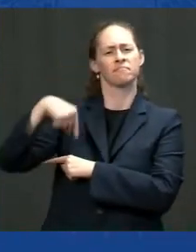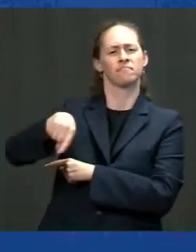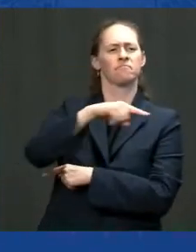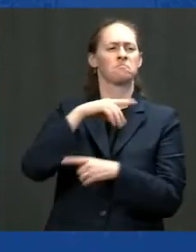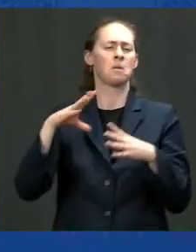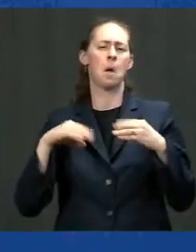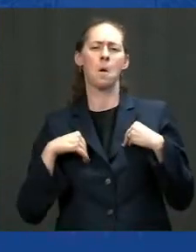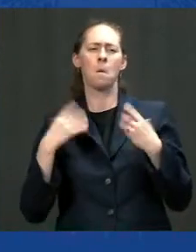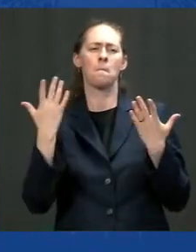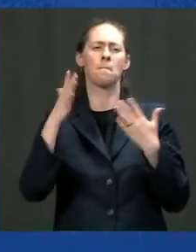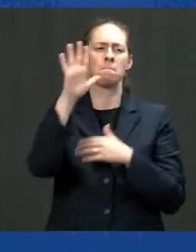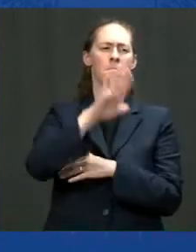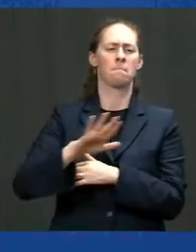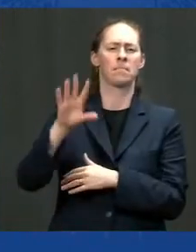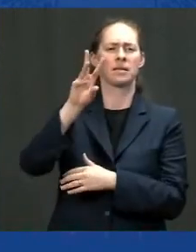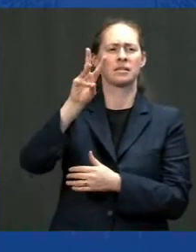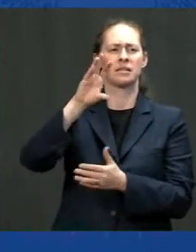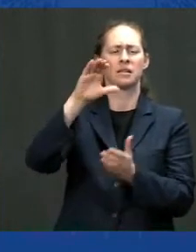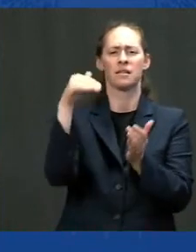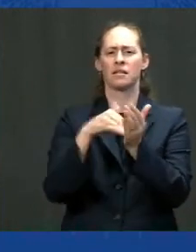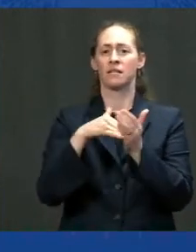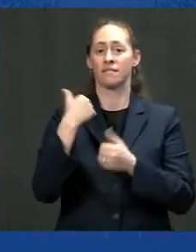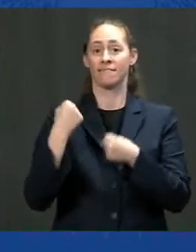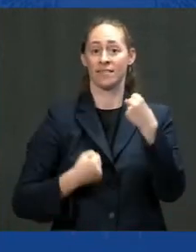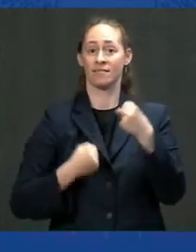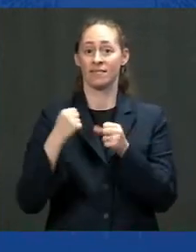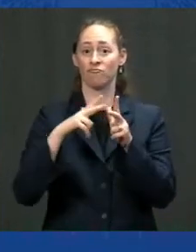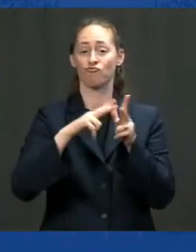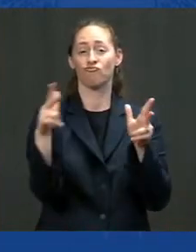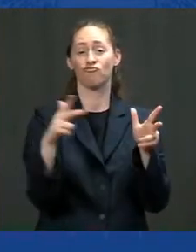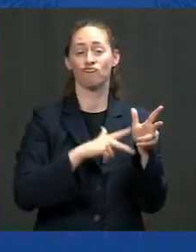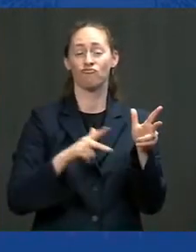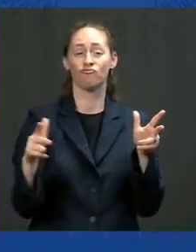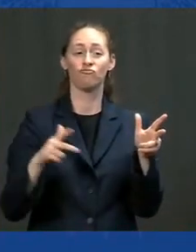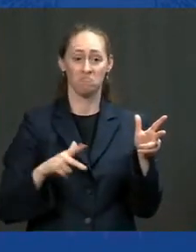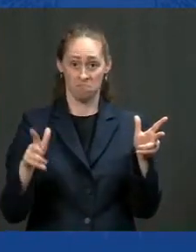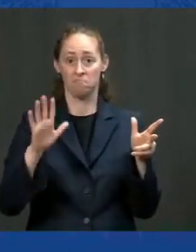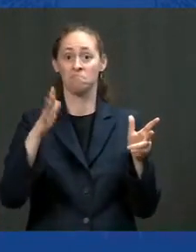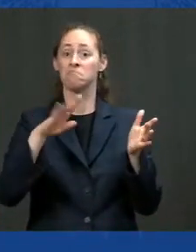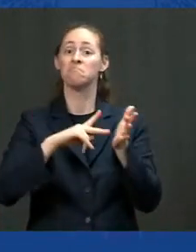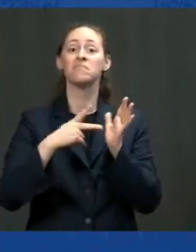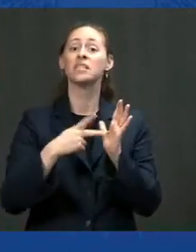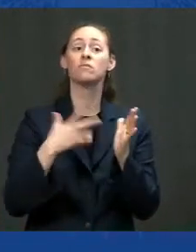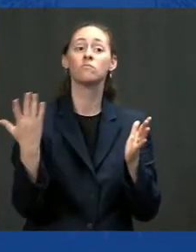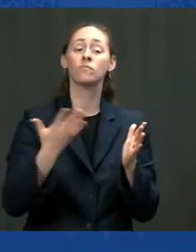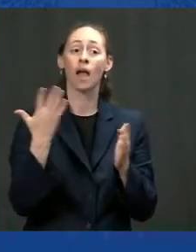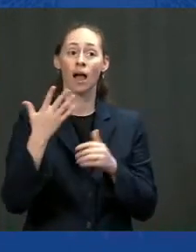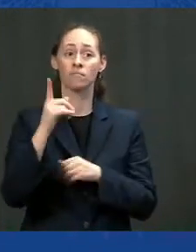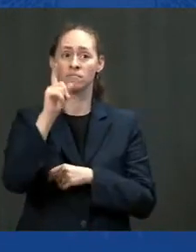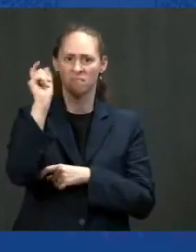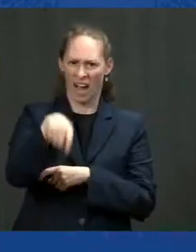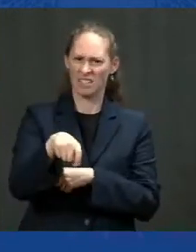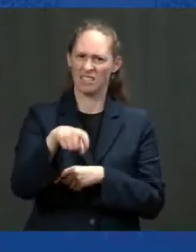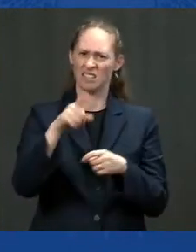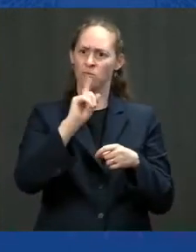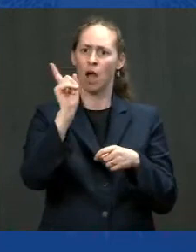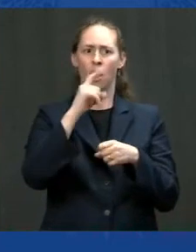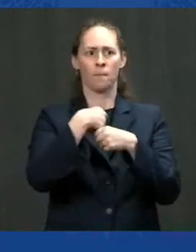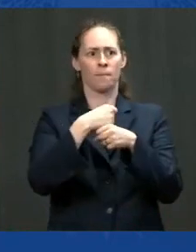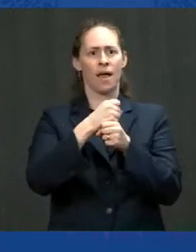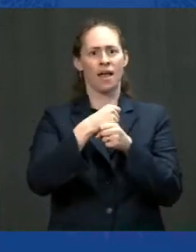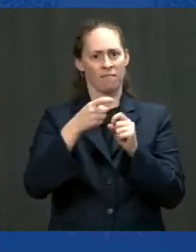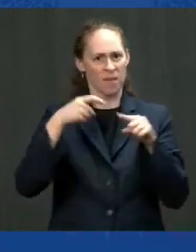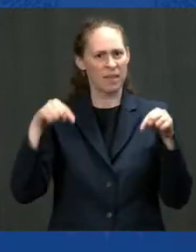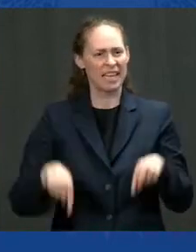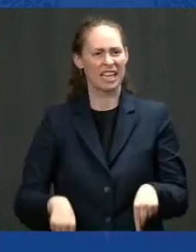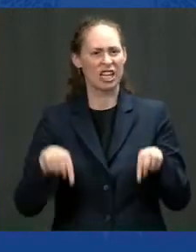that substantially all that vehicle, substantially all, should be made in America. But because of